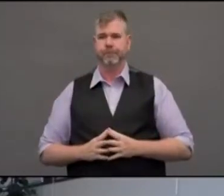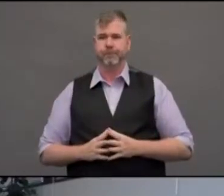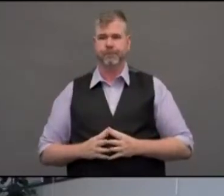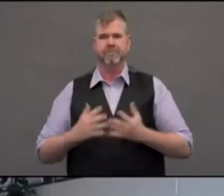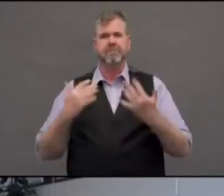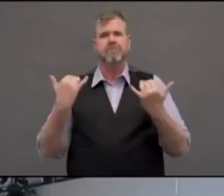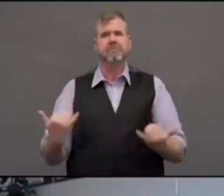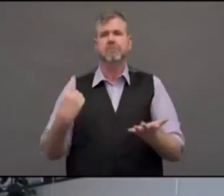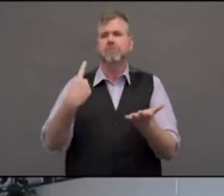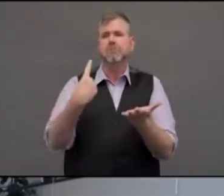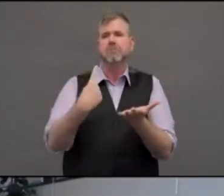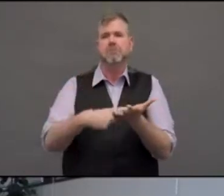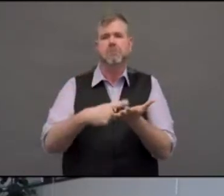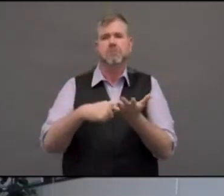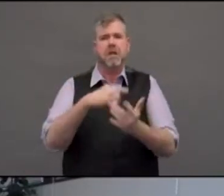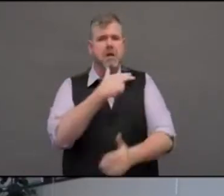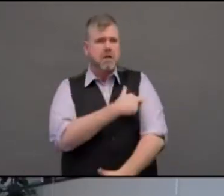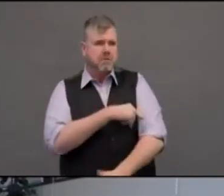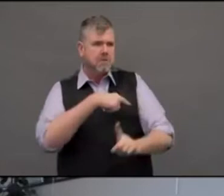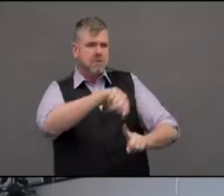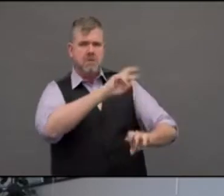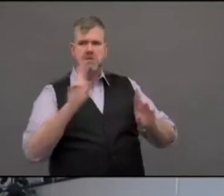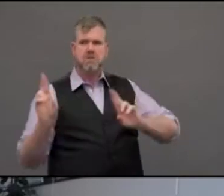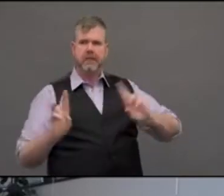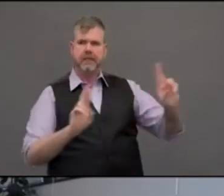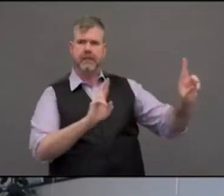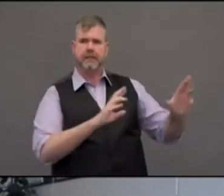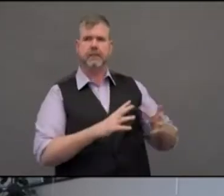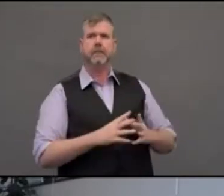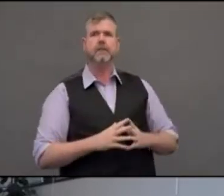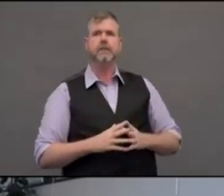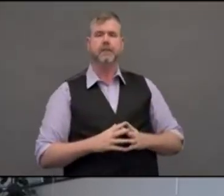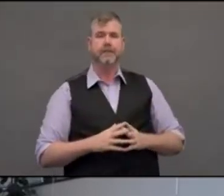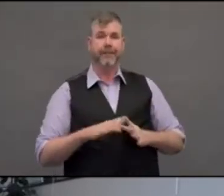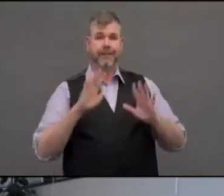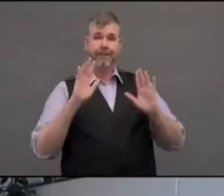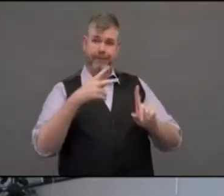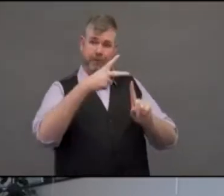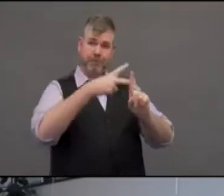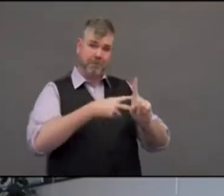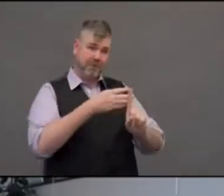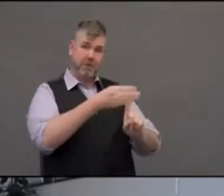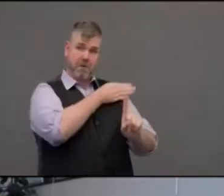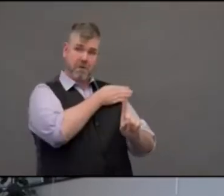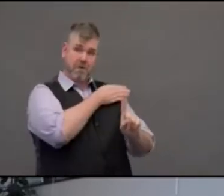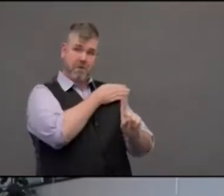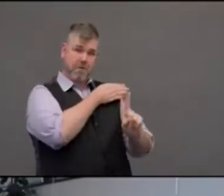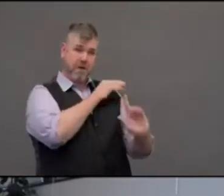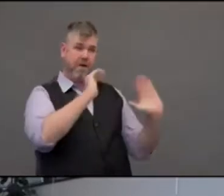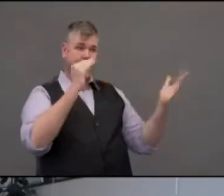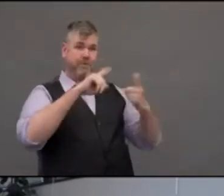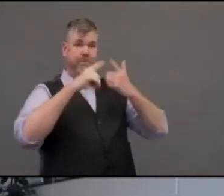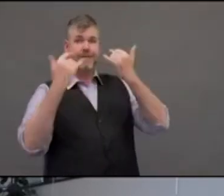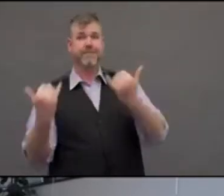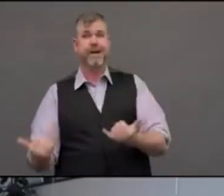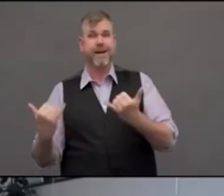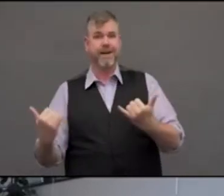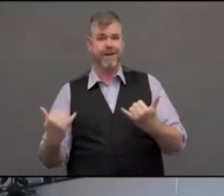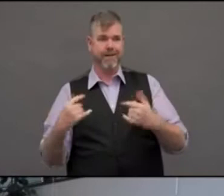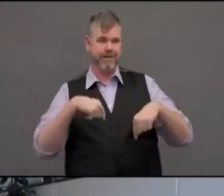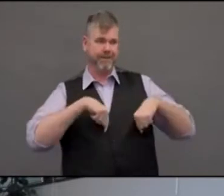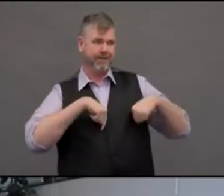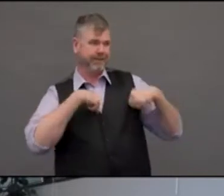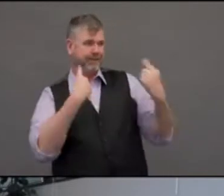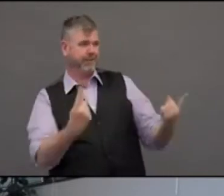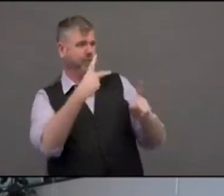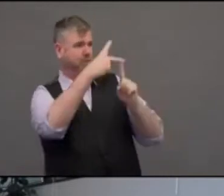opposed to where we were in March when the first shelter-in-place order went into effect? What has this time allowed us, the hospital side,